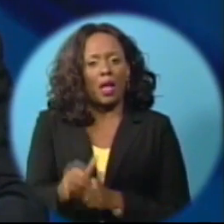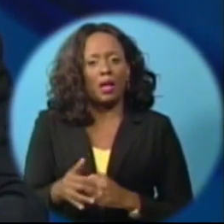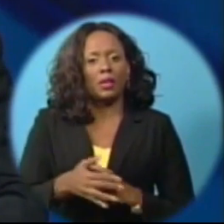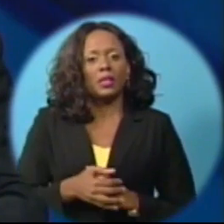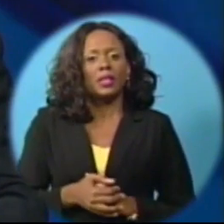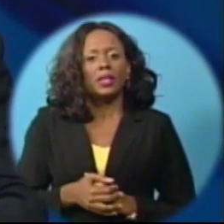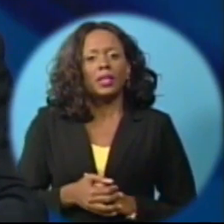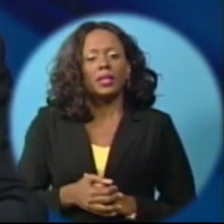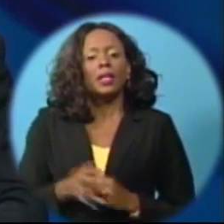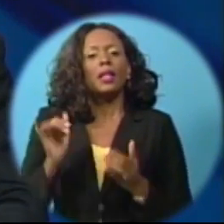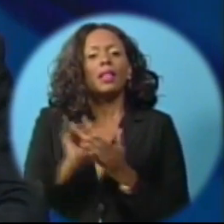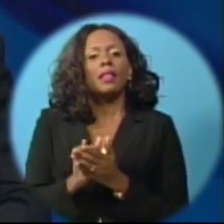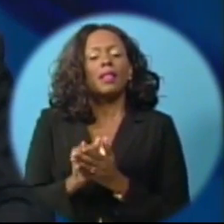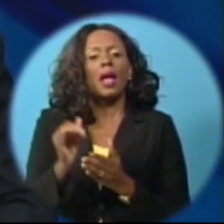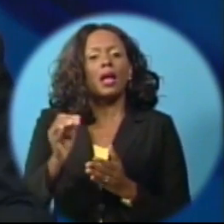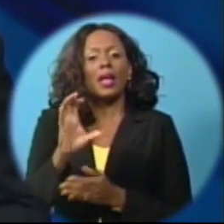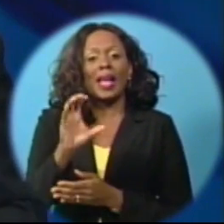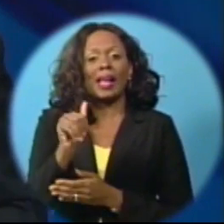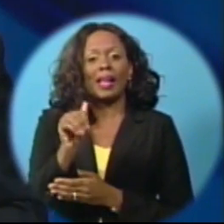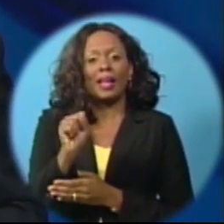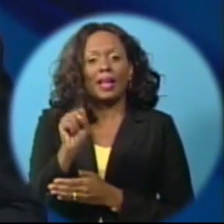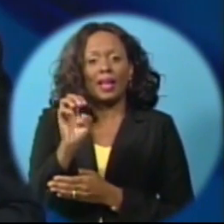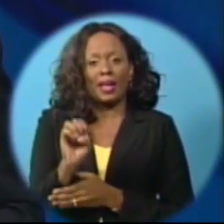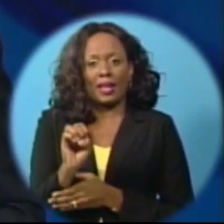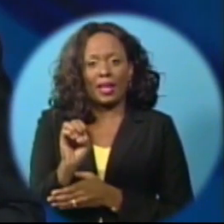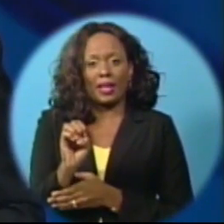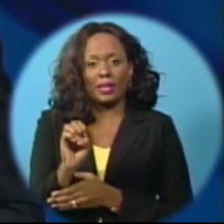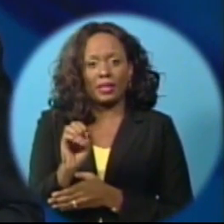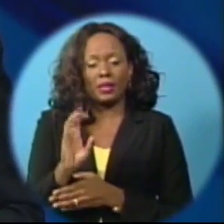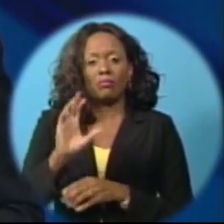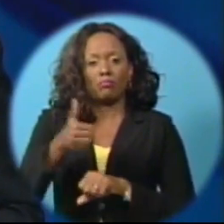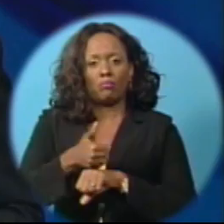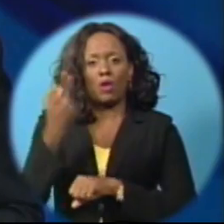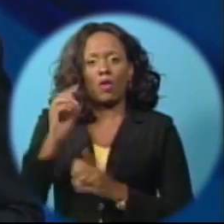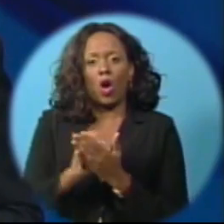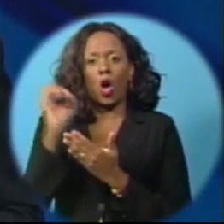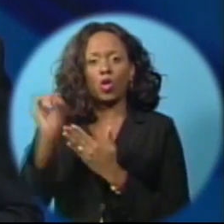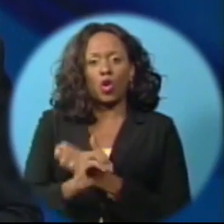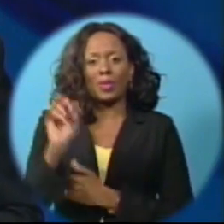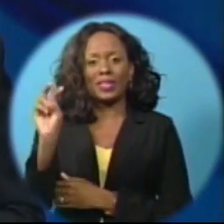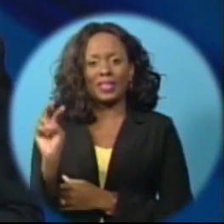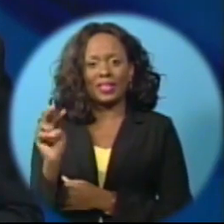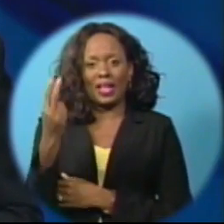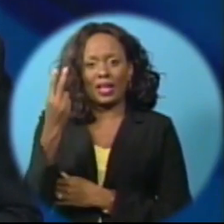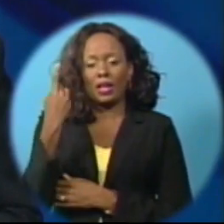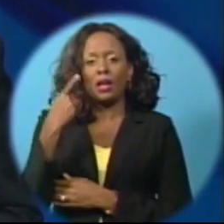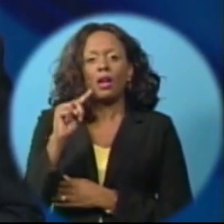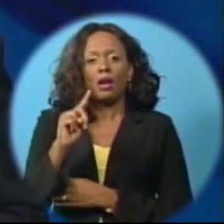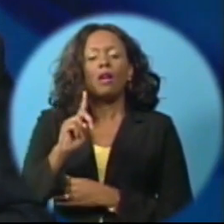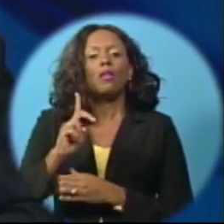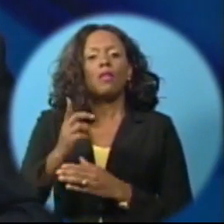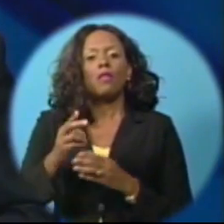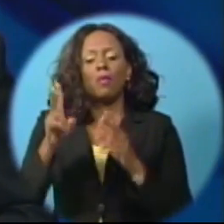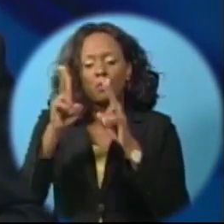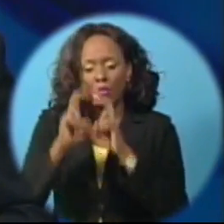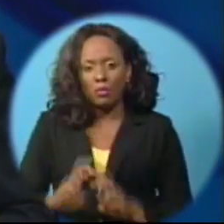that principle to be varied. Hearing of the substantive case has been set for October 2nd for case management. of his